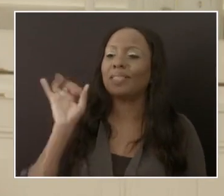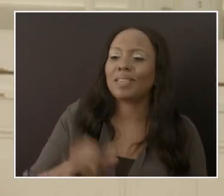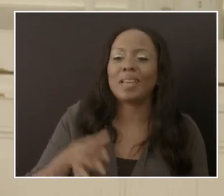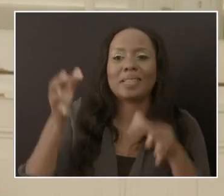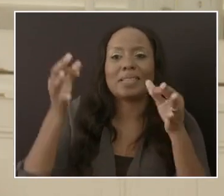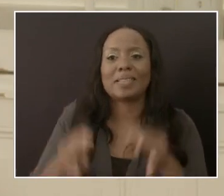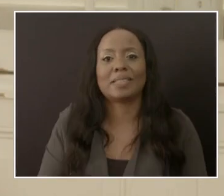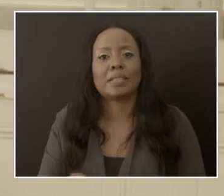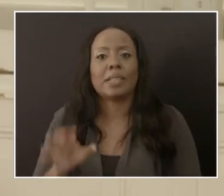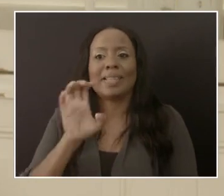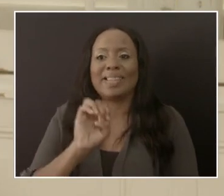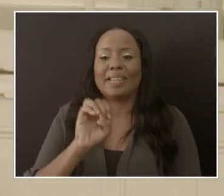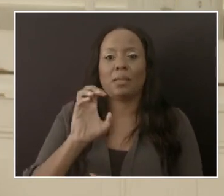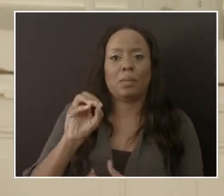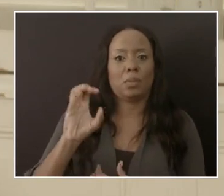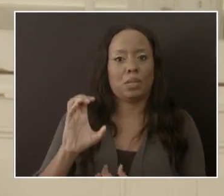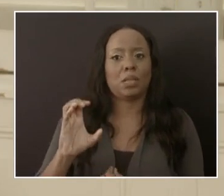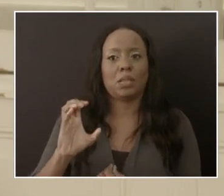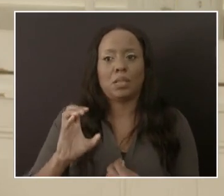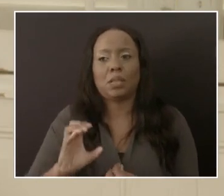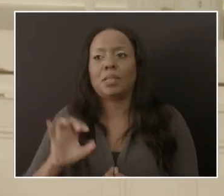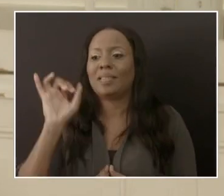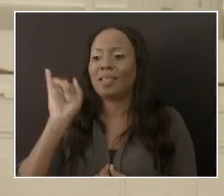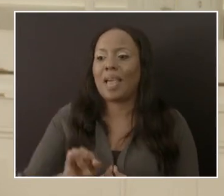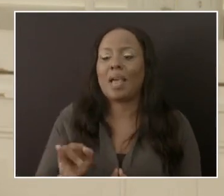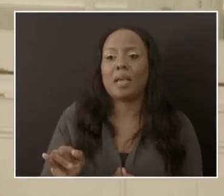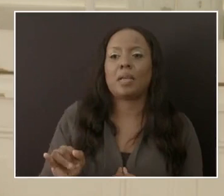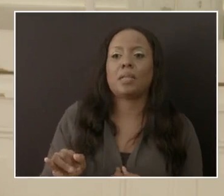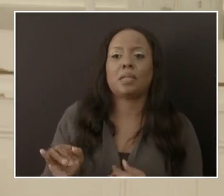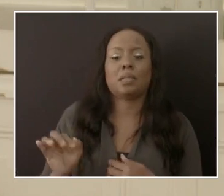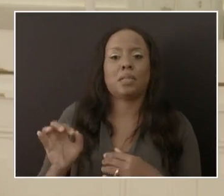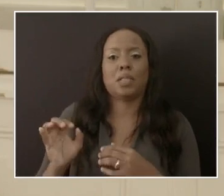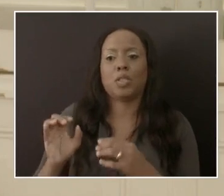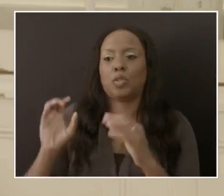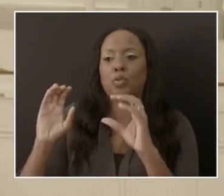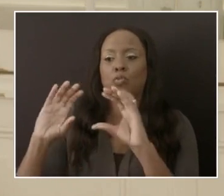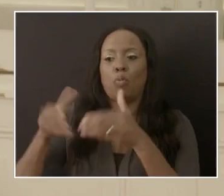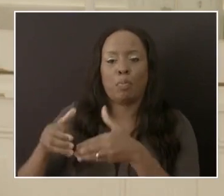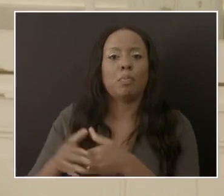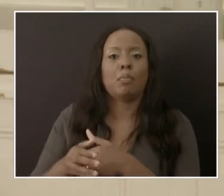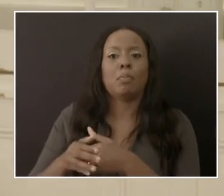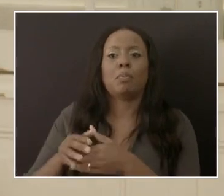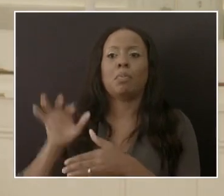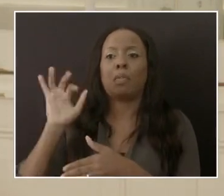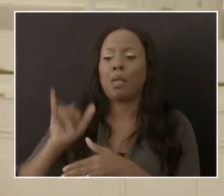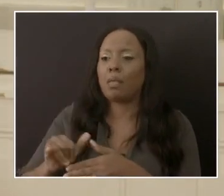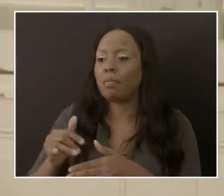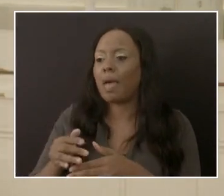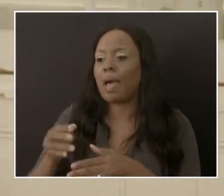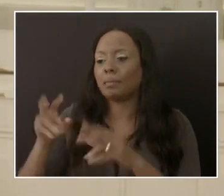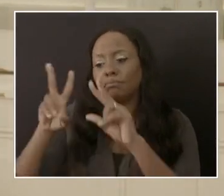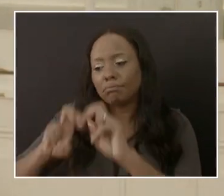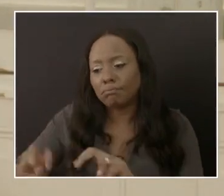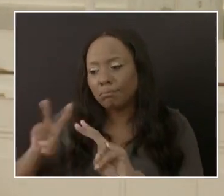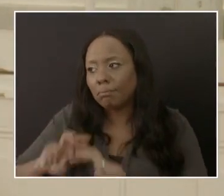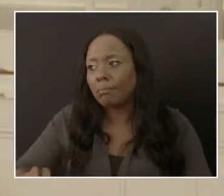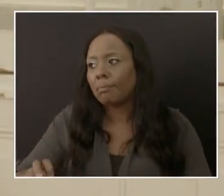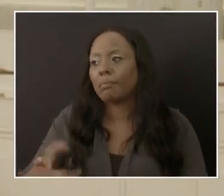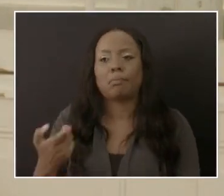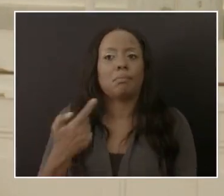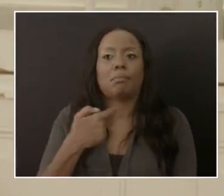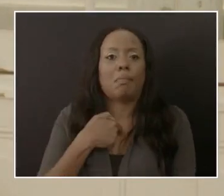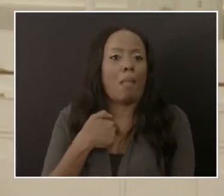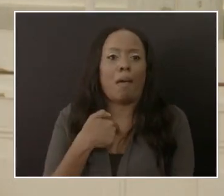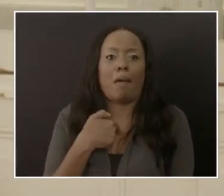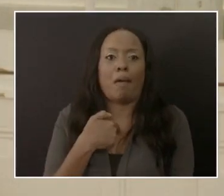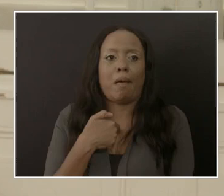EOC is the the body that examines the evidence and makes recommendations and I will not like